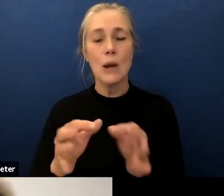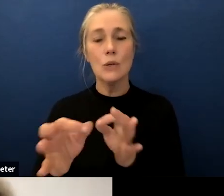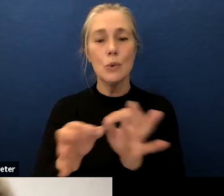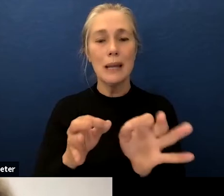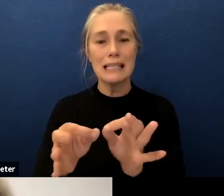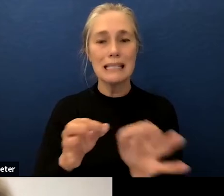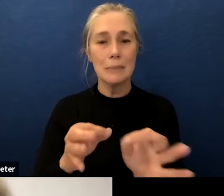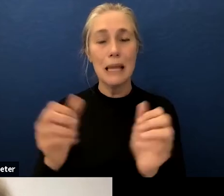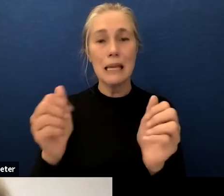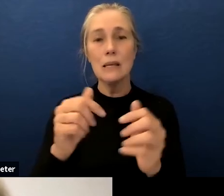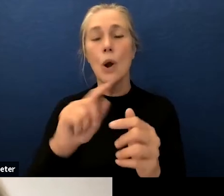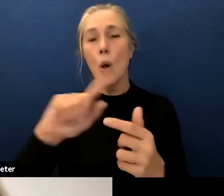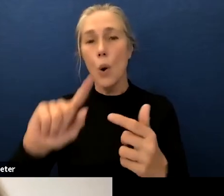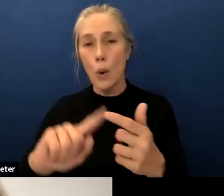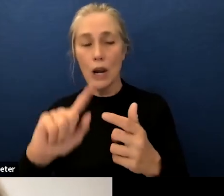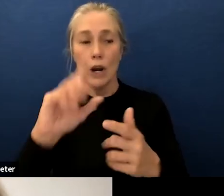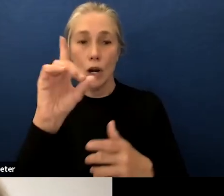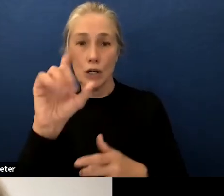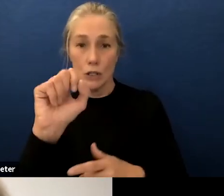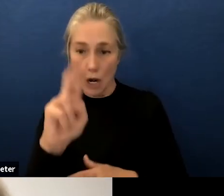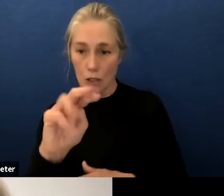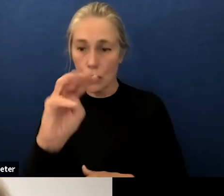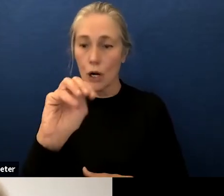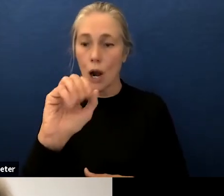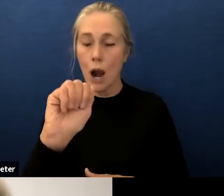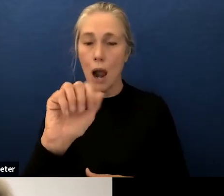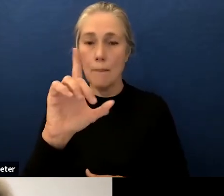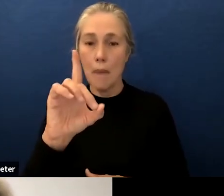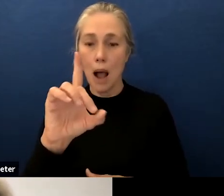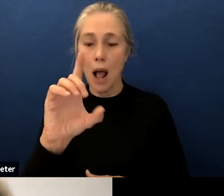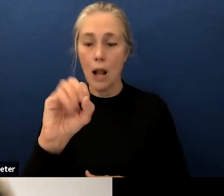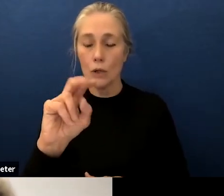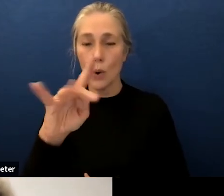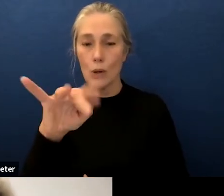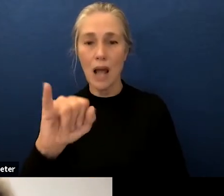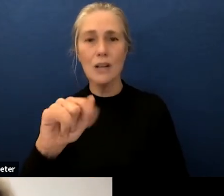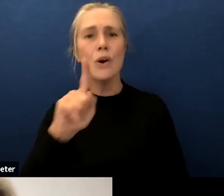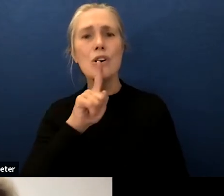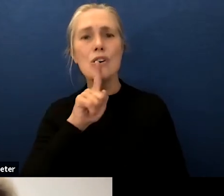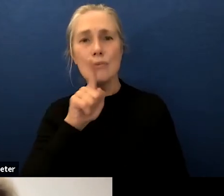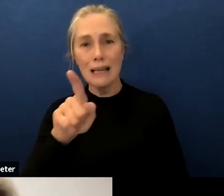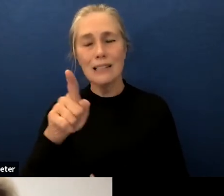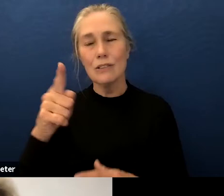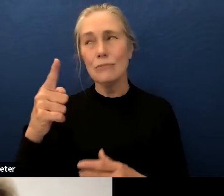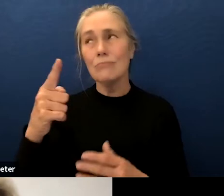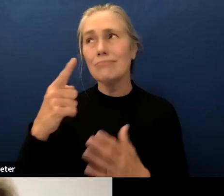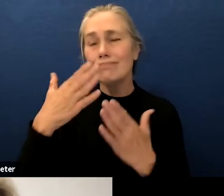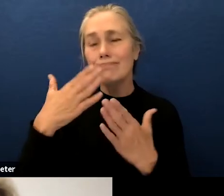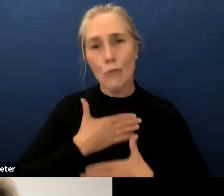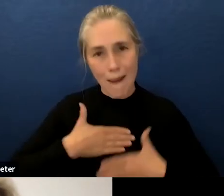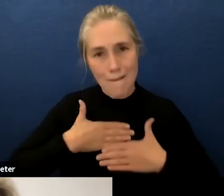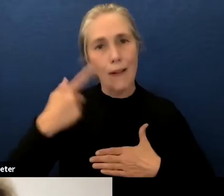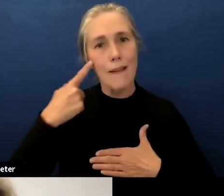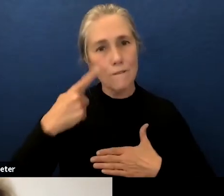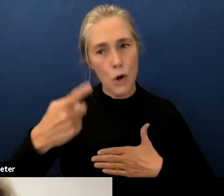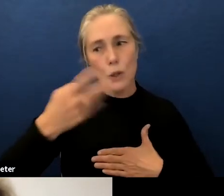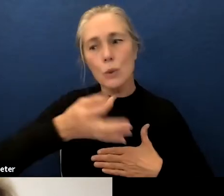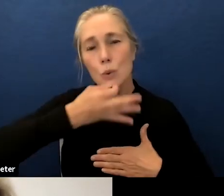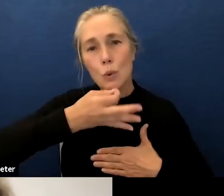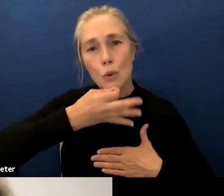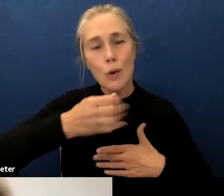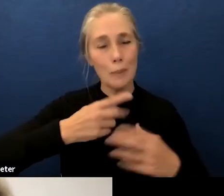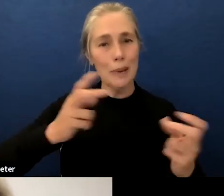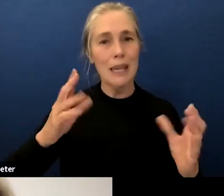into the holidays and the time of of real thanks both thanksgiving but also hanukkah um it's um